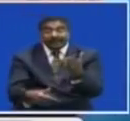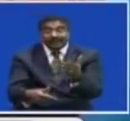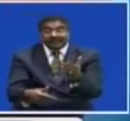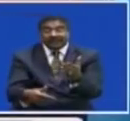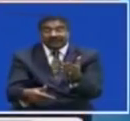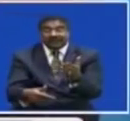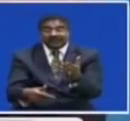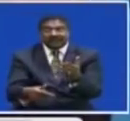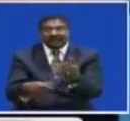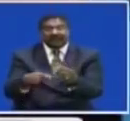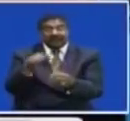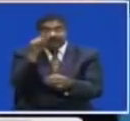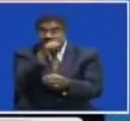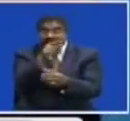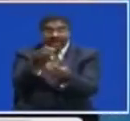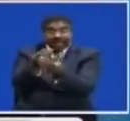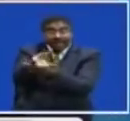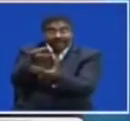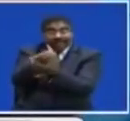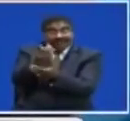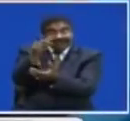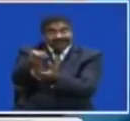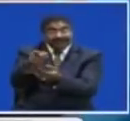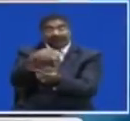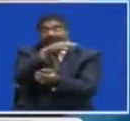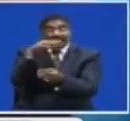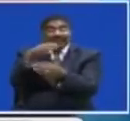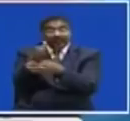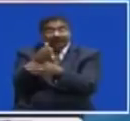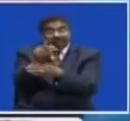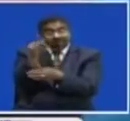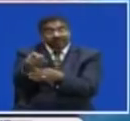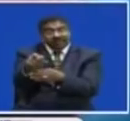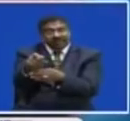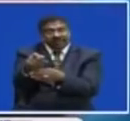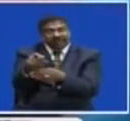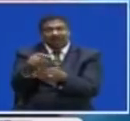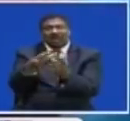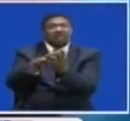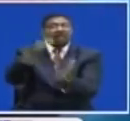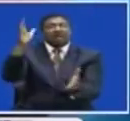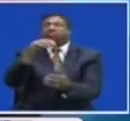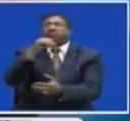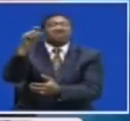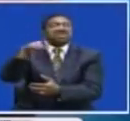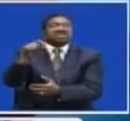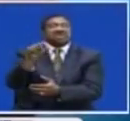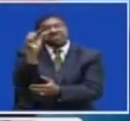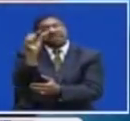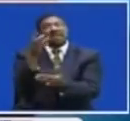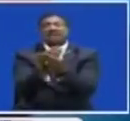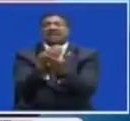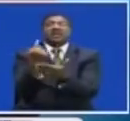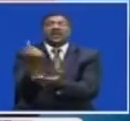investment The investment Into these fish ponds Is not too much For instance